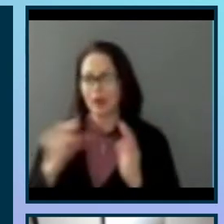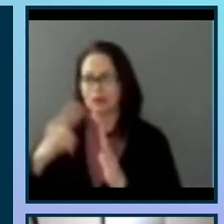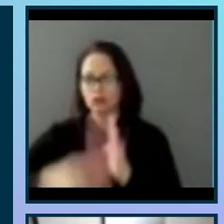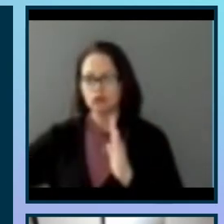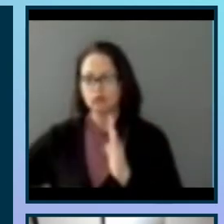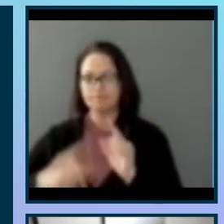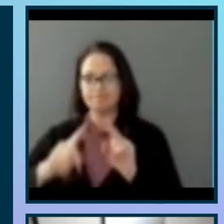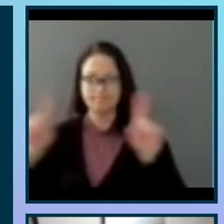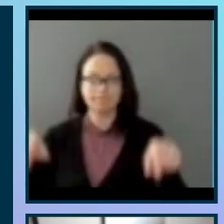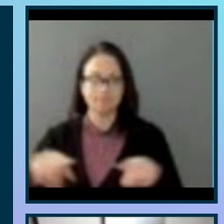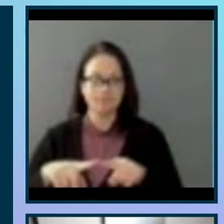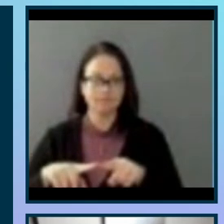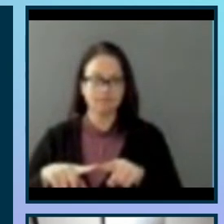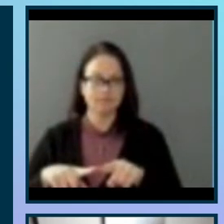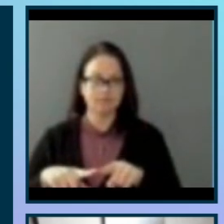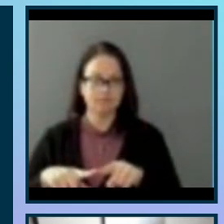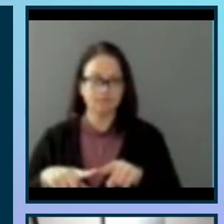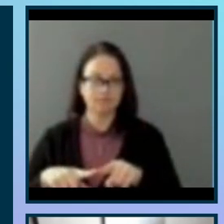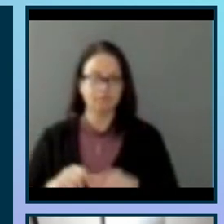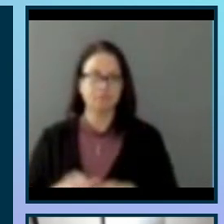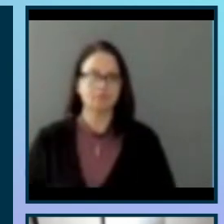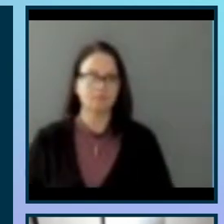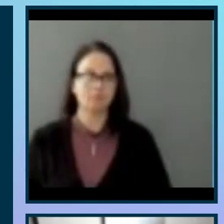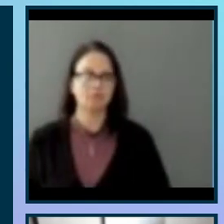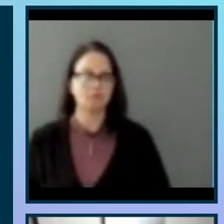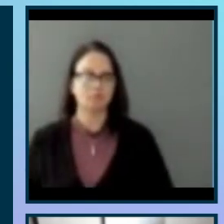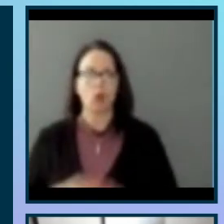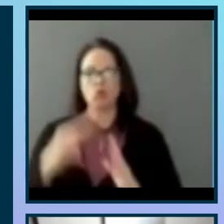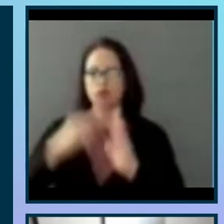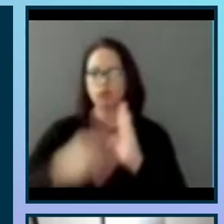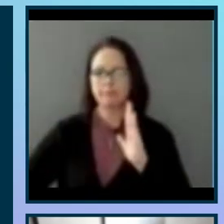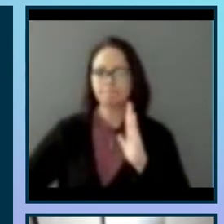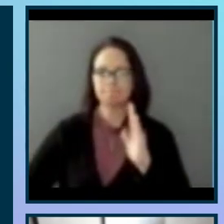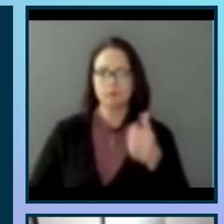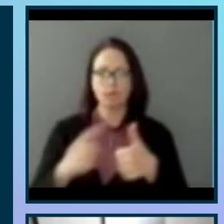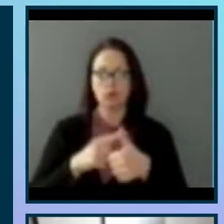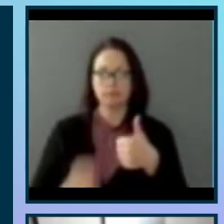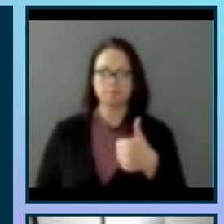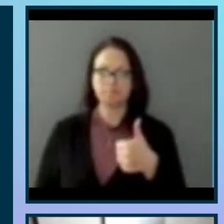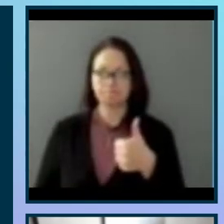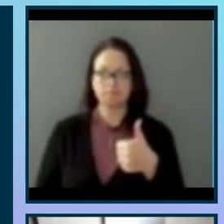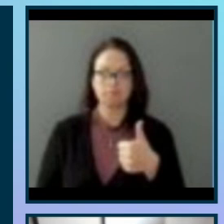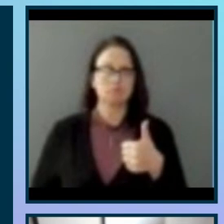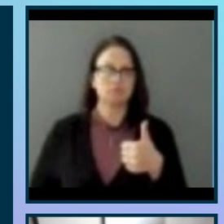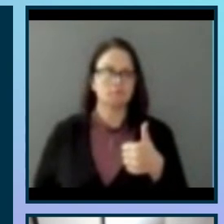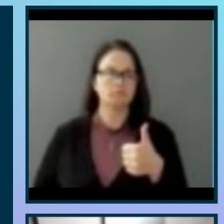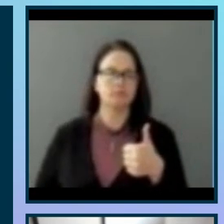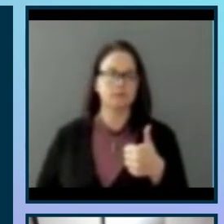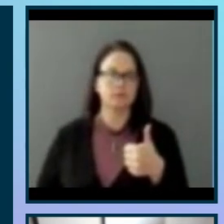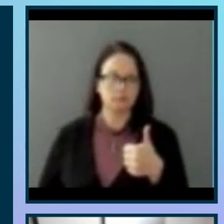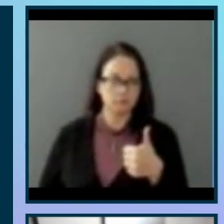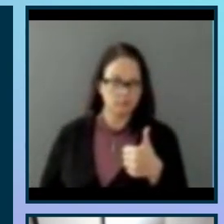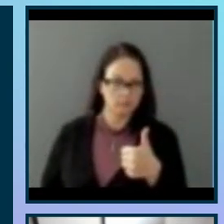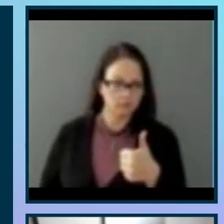had a great quote, quote, there is a difference between keyboard and screen reader navigation. Although most